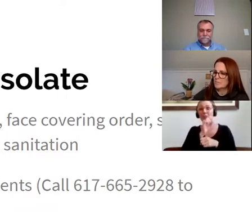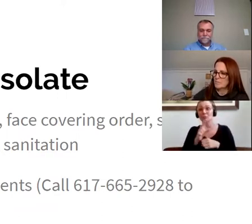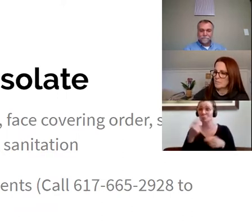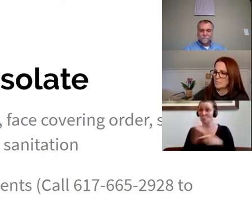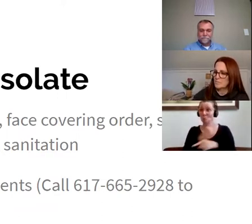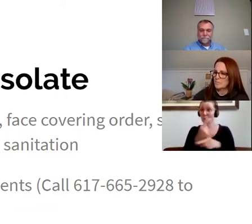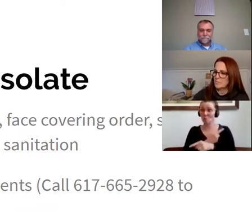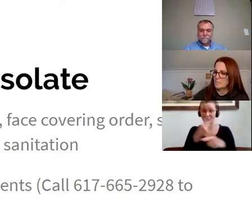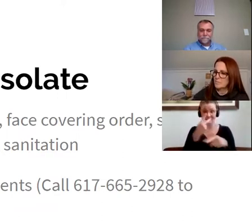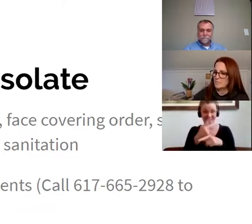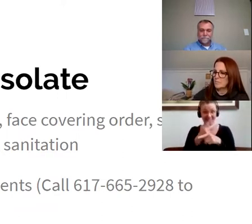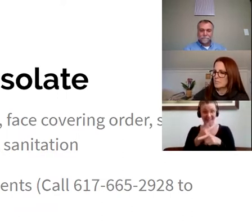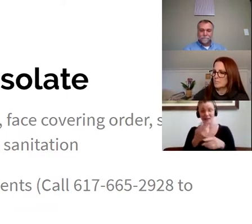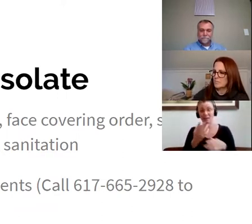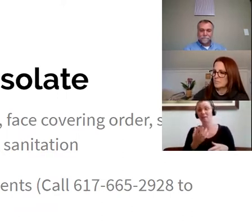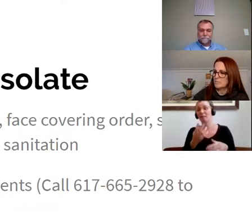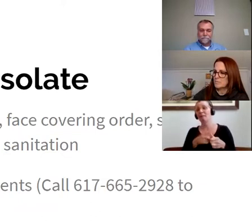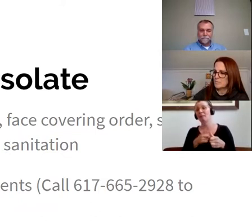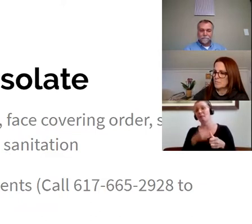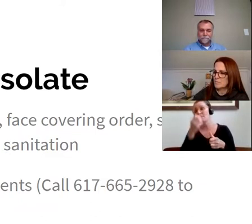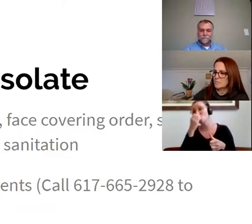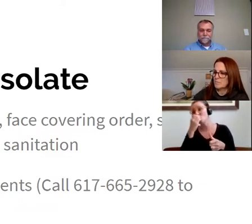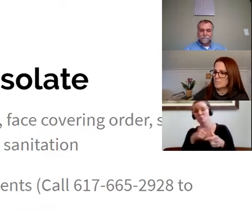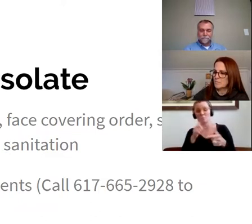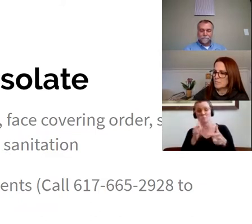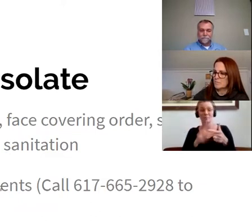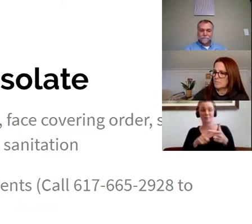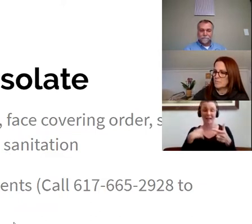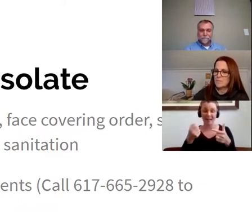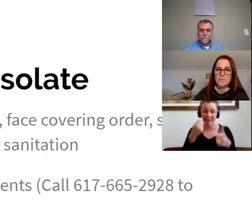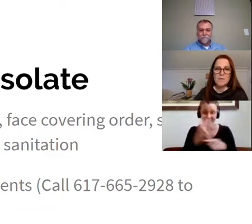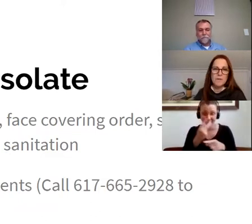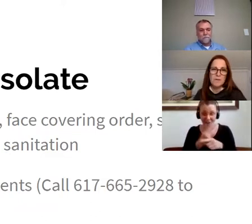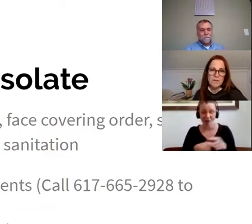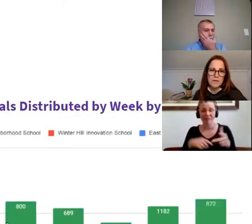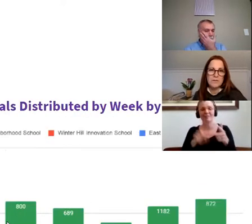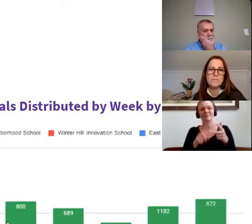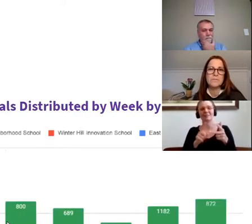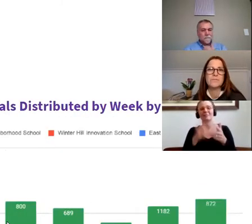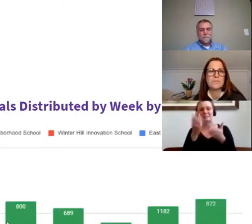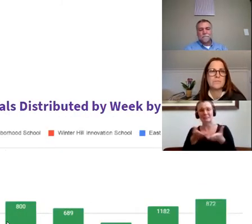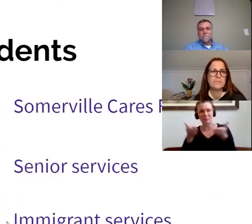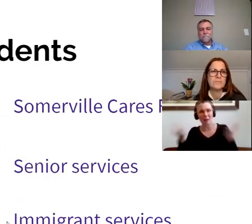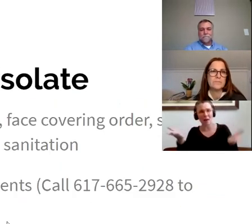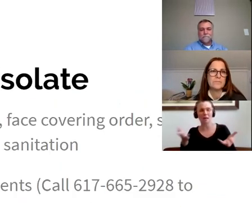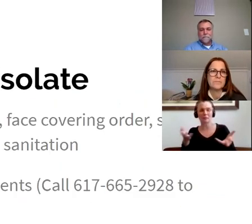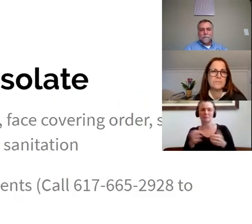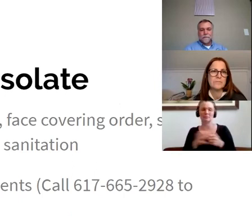support you need, food, health care counseling, and other supplies. And I mentioned the safe isolation piece as well.